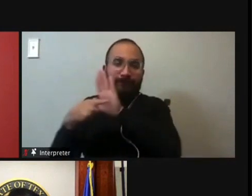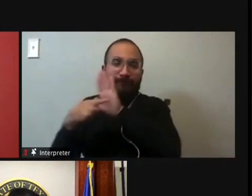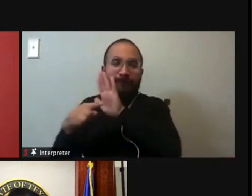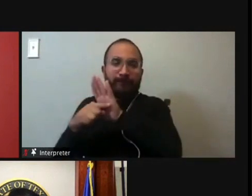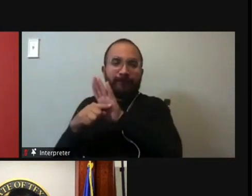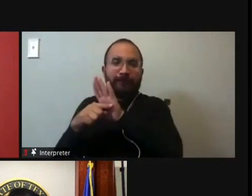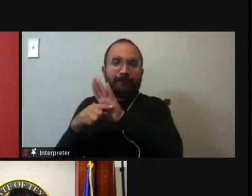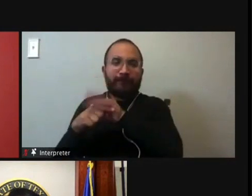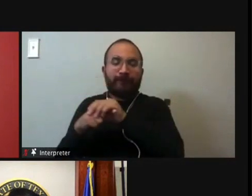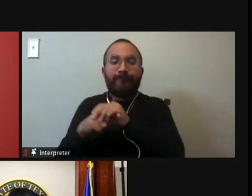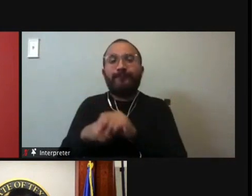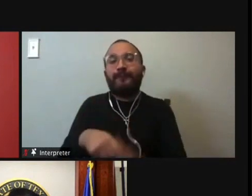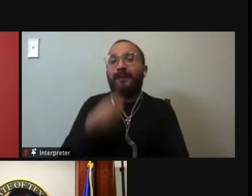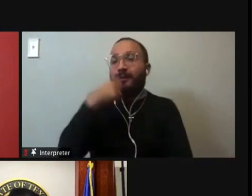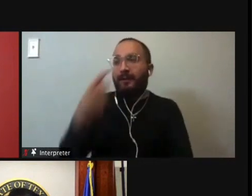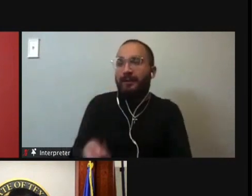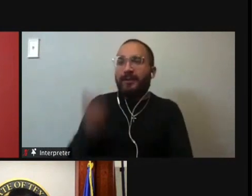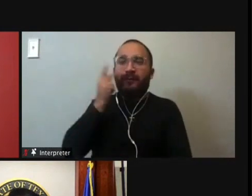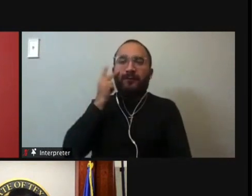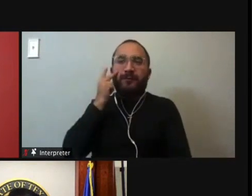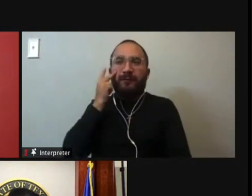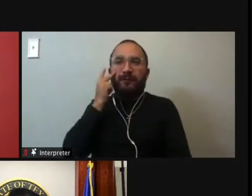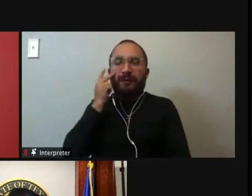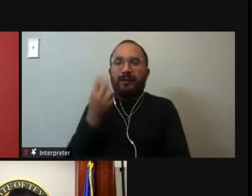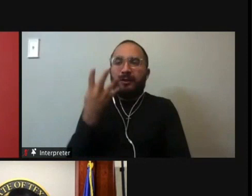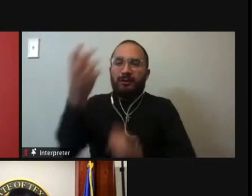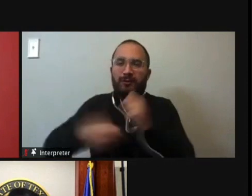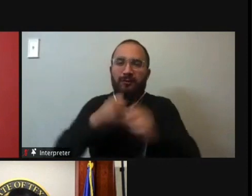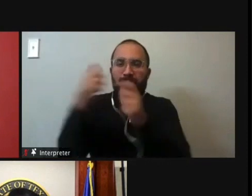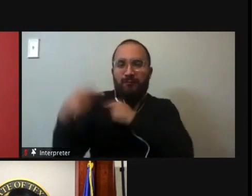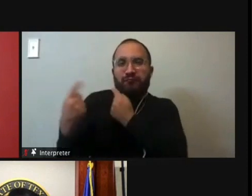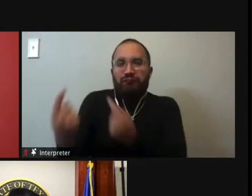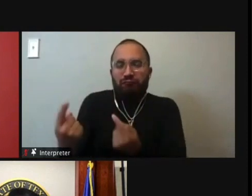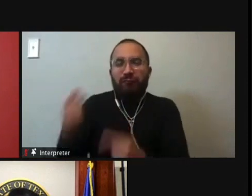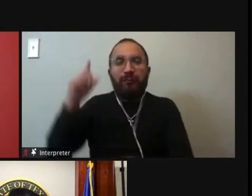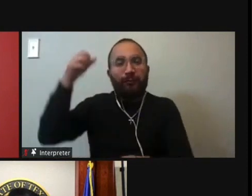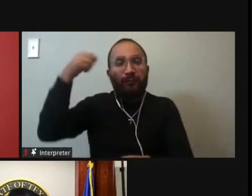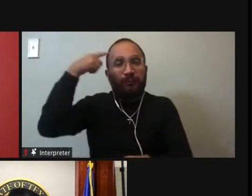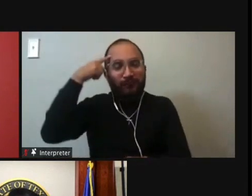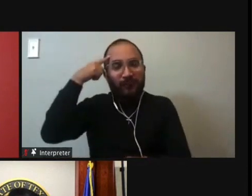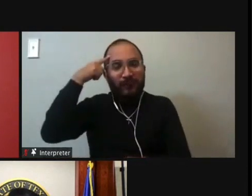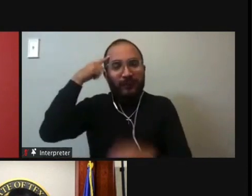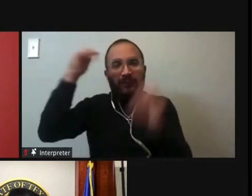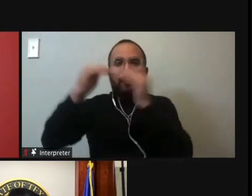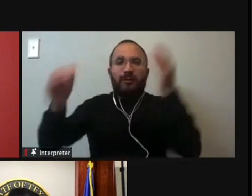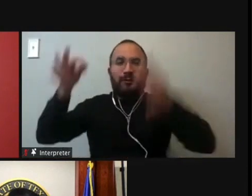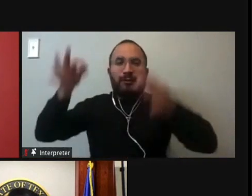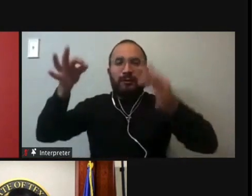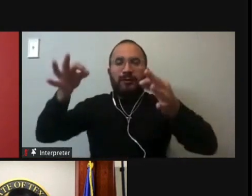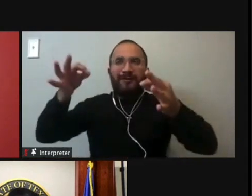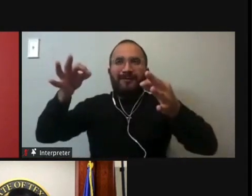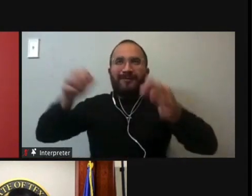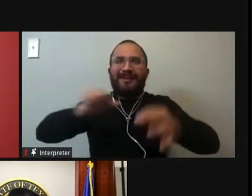posit to you that what we have seen the last four years at the federal court level hasn't exactly been